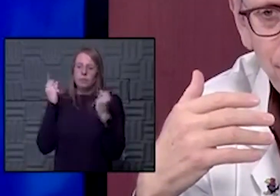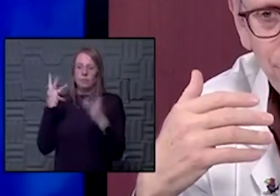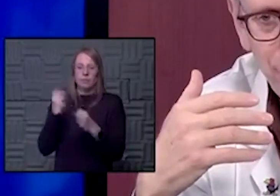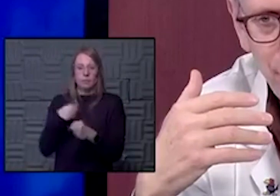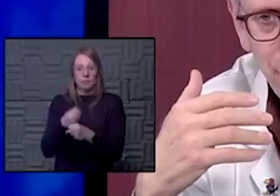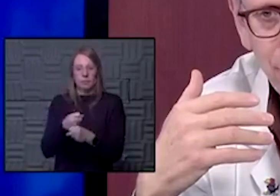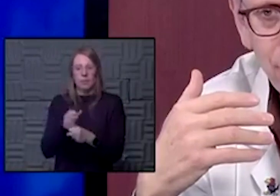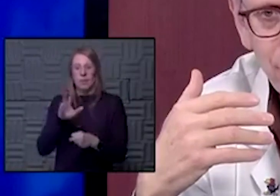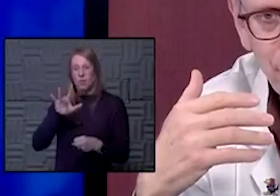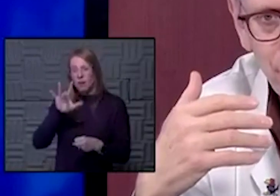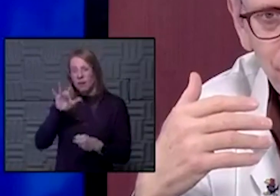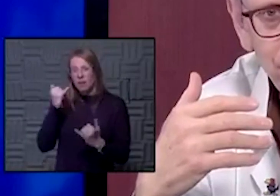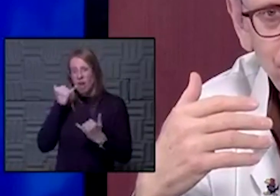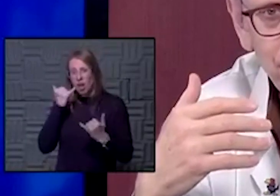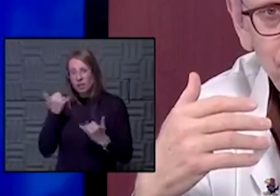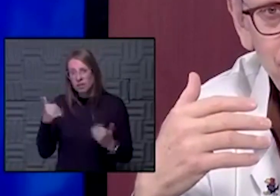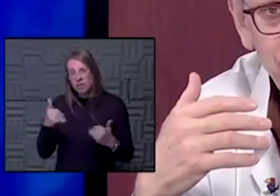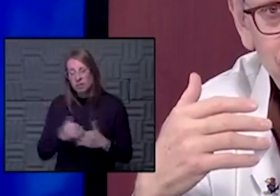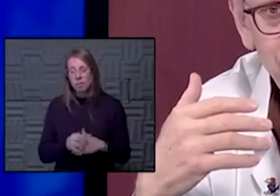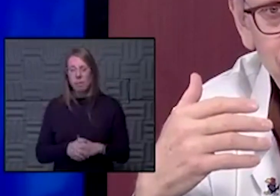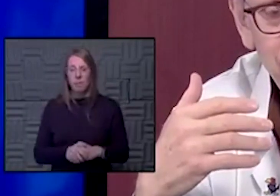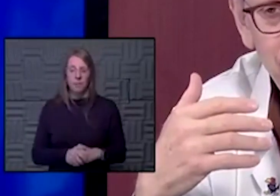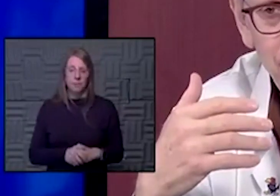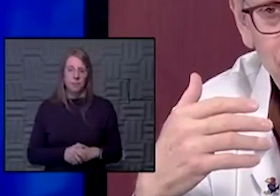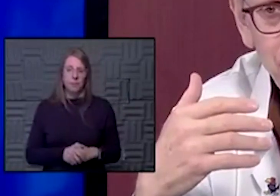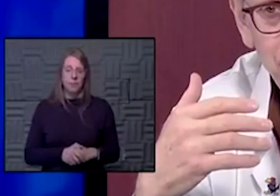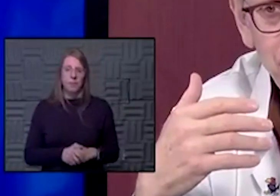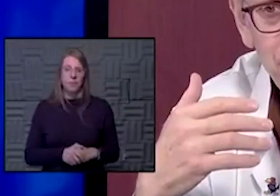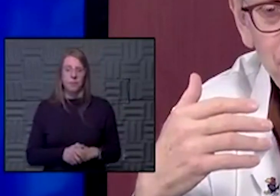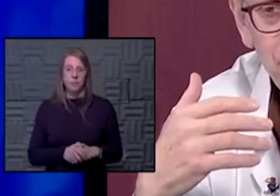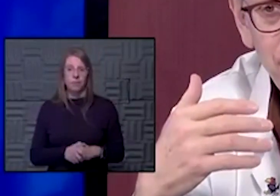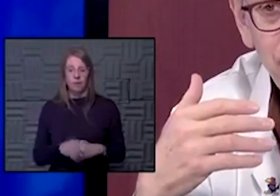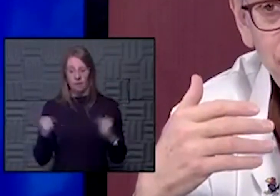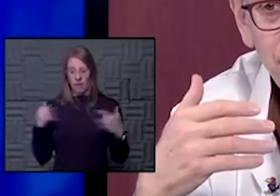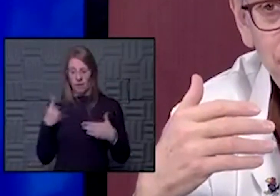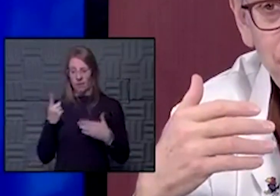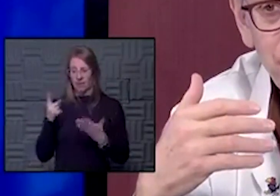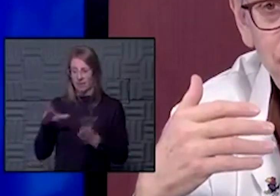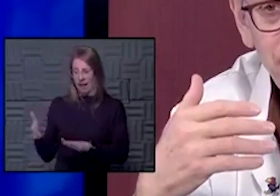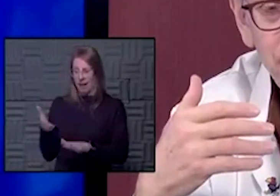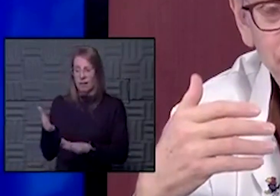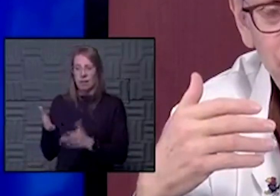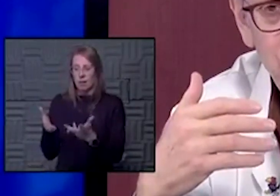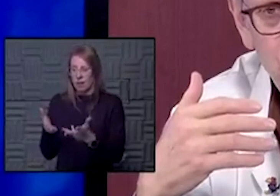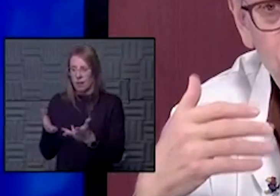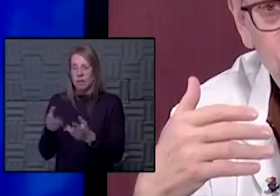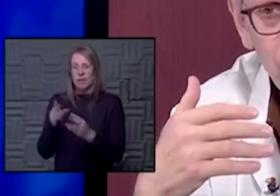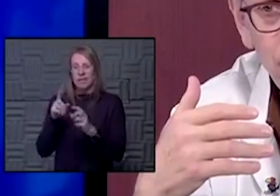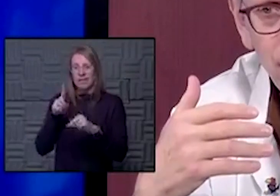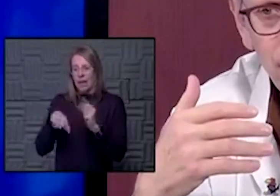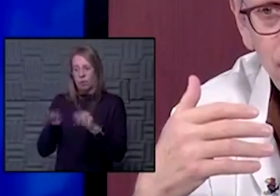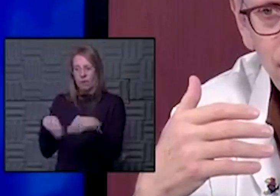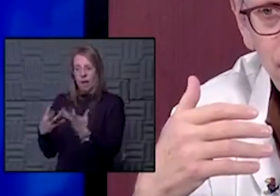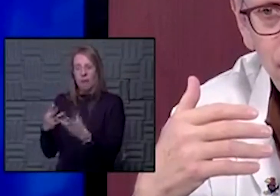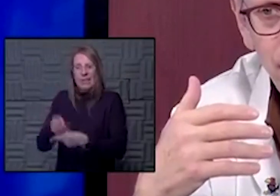25 calls. You're afraid somebody's going to die right there. You can't get them care.